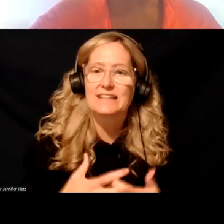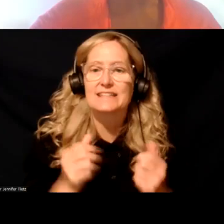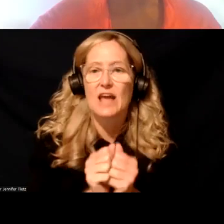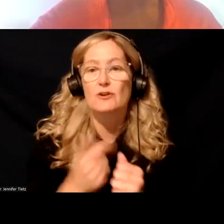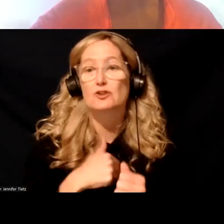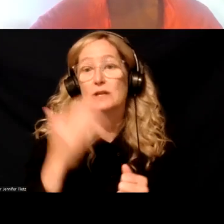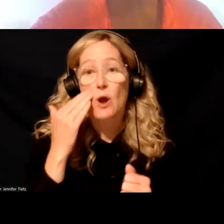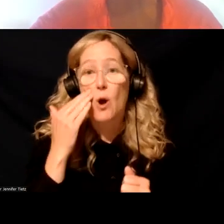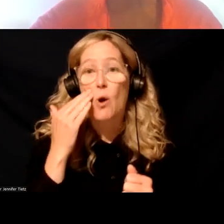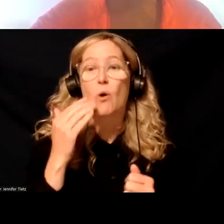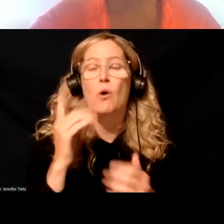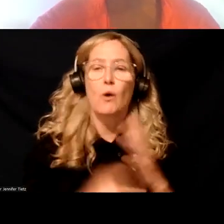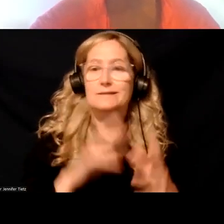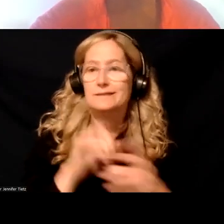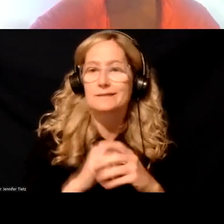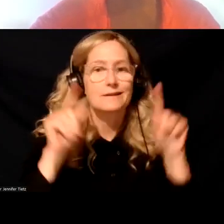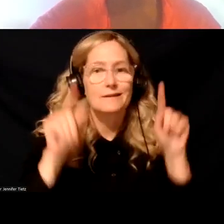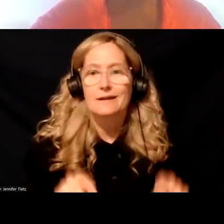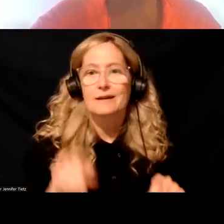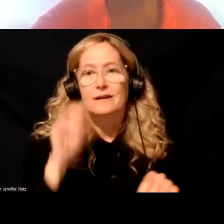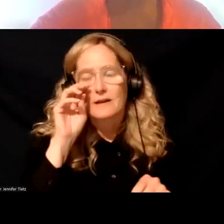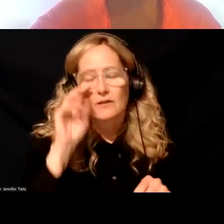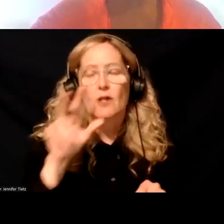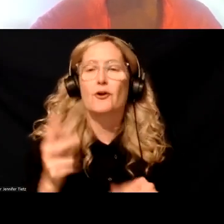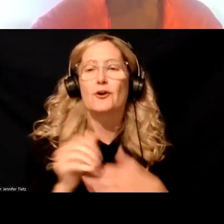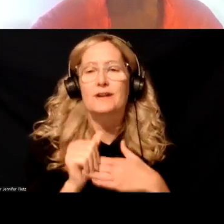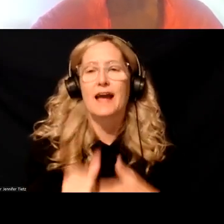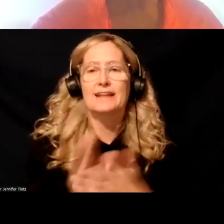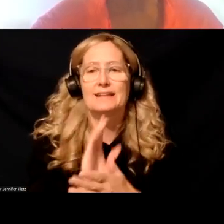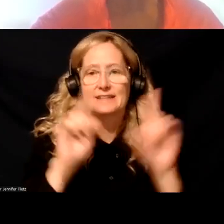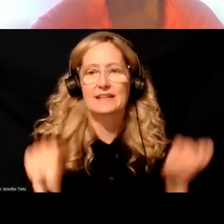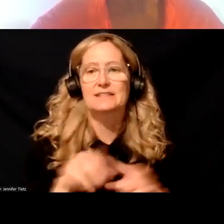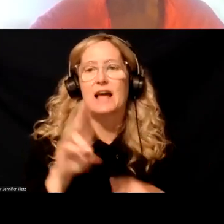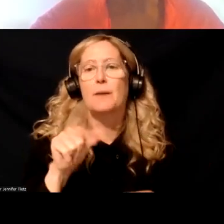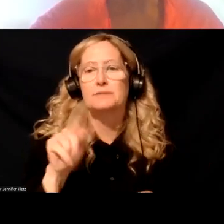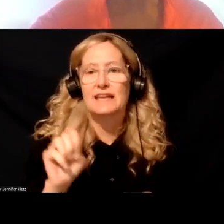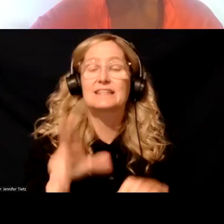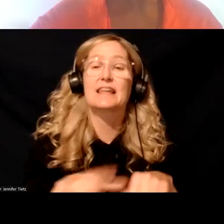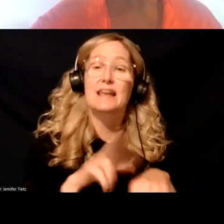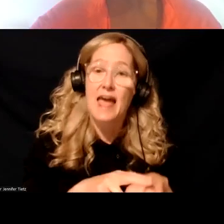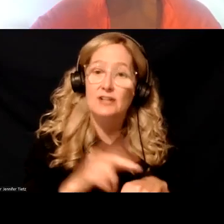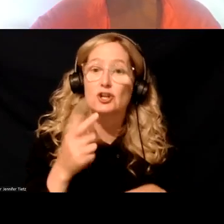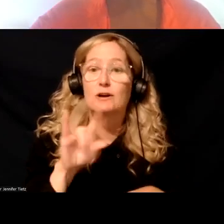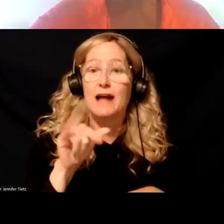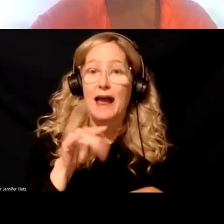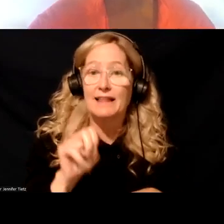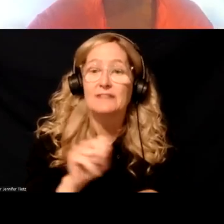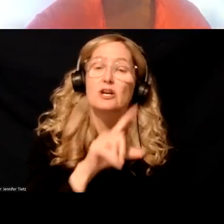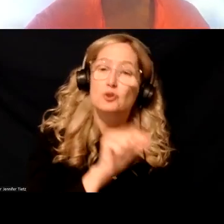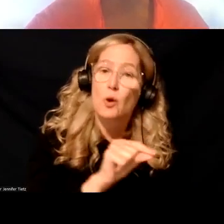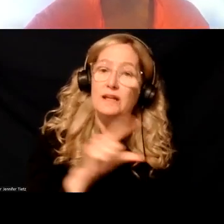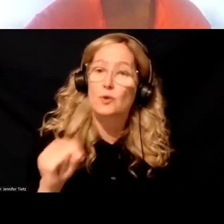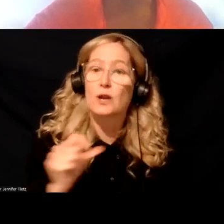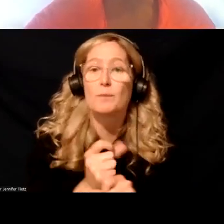those shapes are exactly. And then the third guidance document is an update to the national guidelines. We know that the 2020 guidelines were created